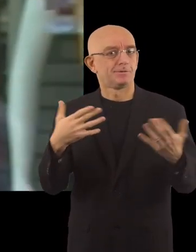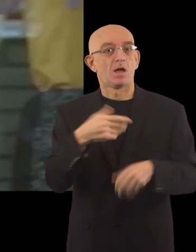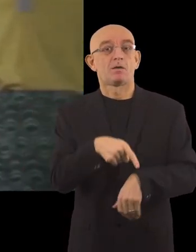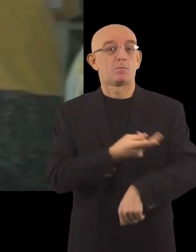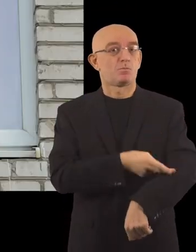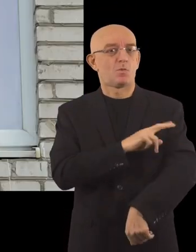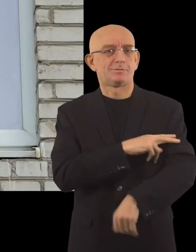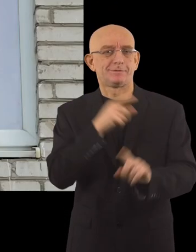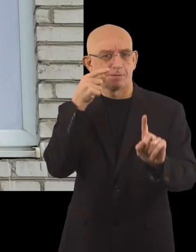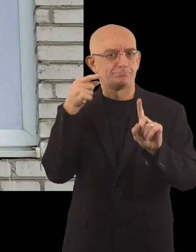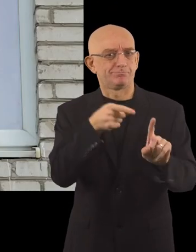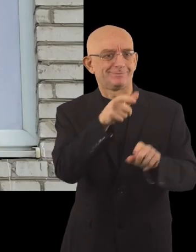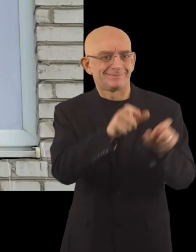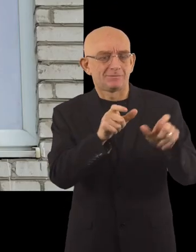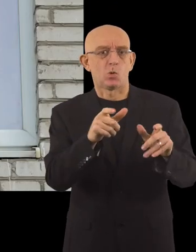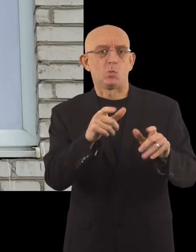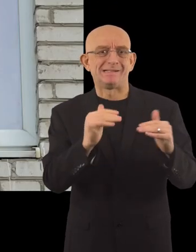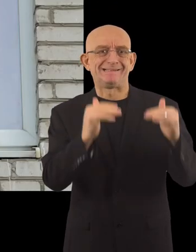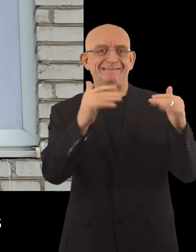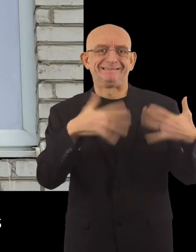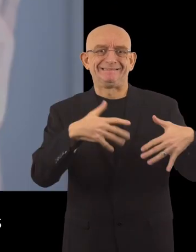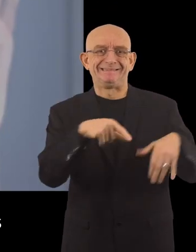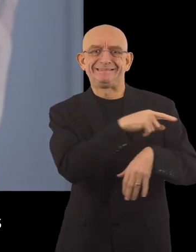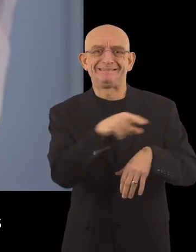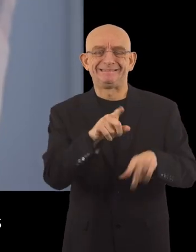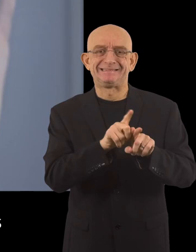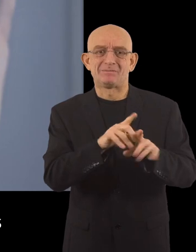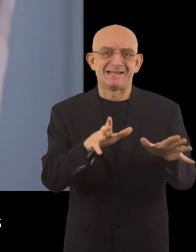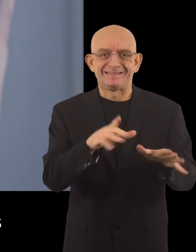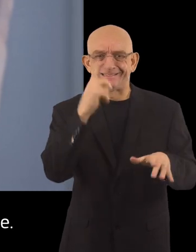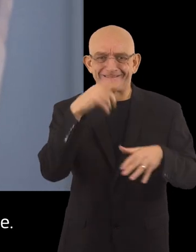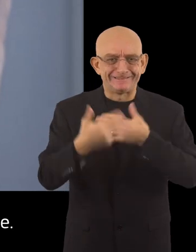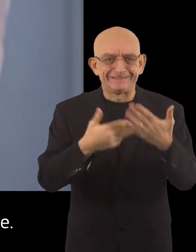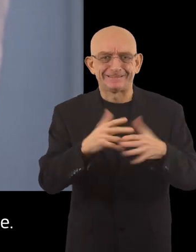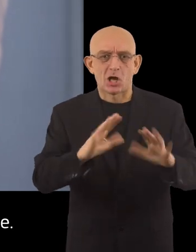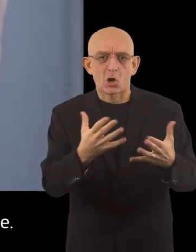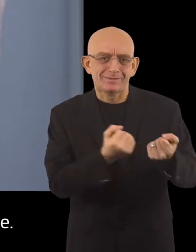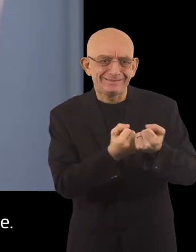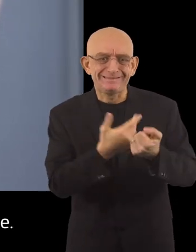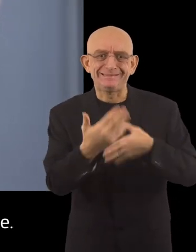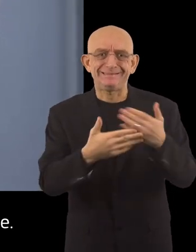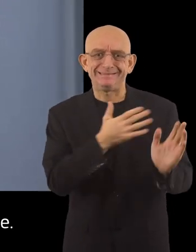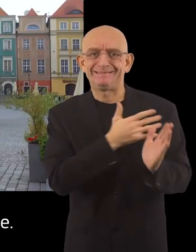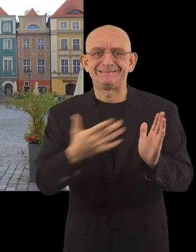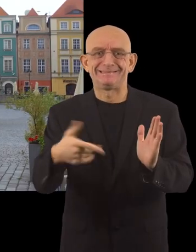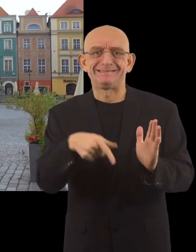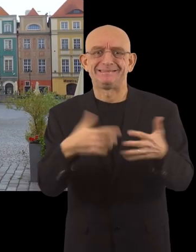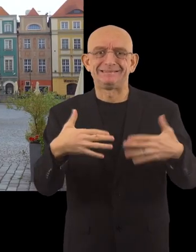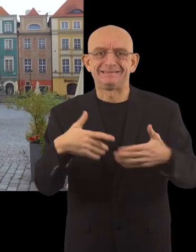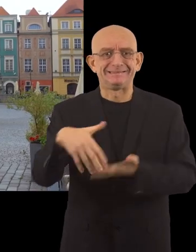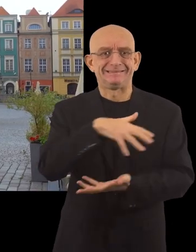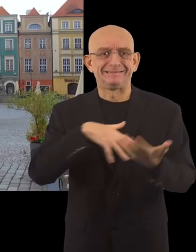Poznań specifically targeted those in high-risk groups and launched several strong initiatives to support them during this difficult time.